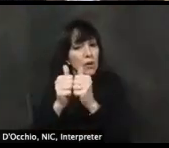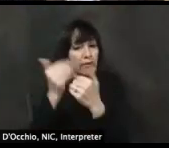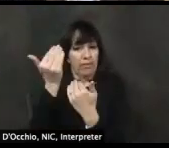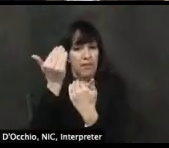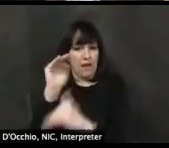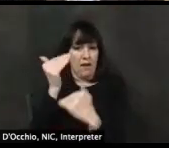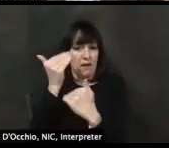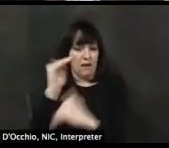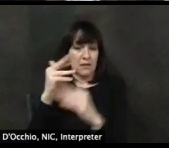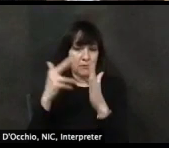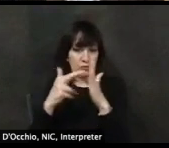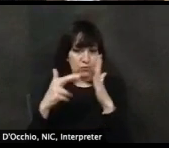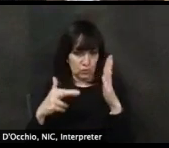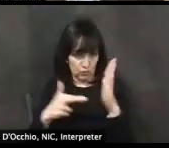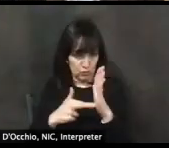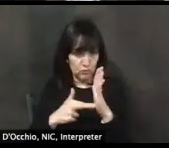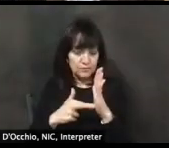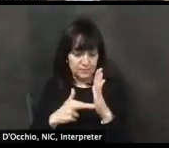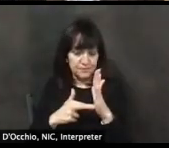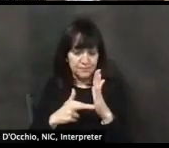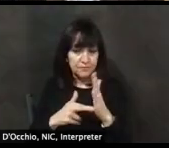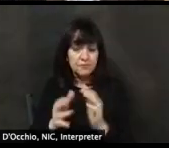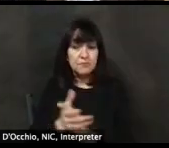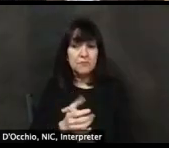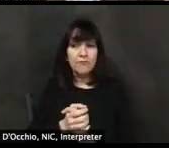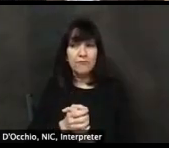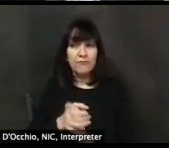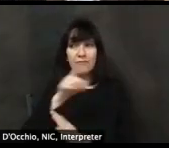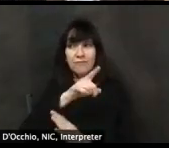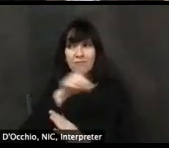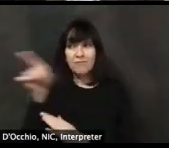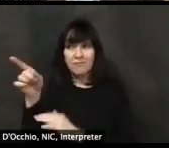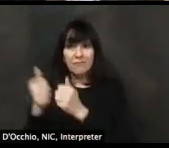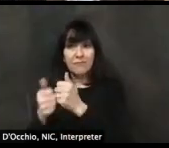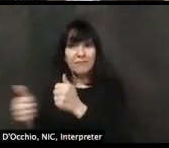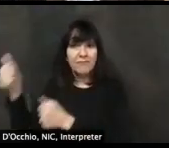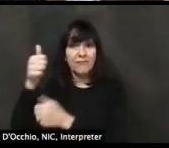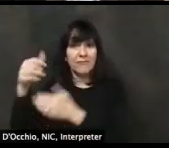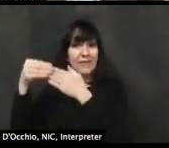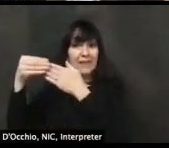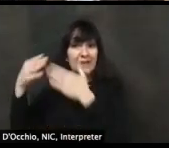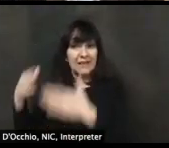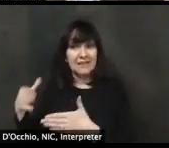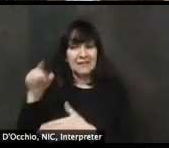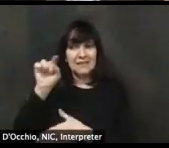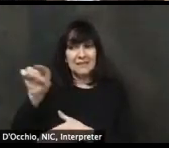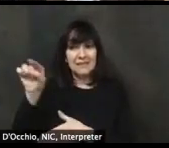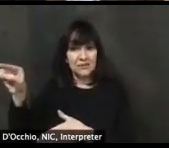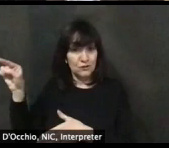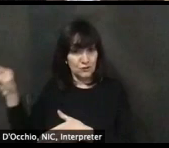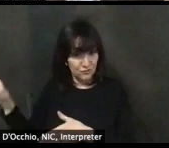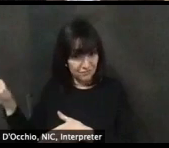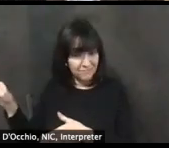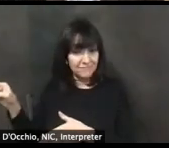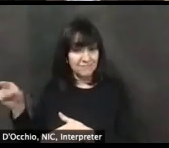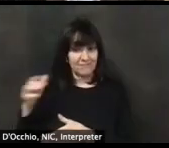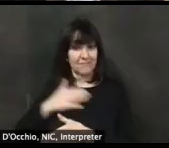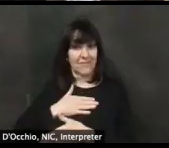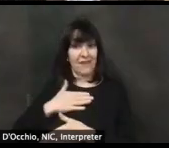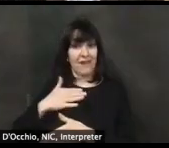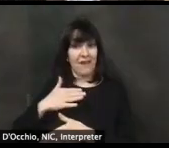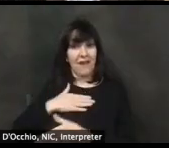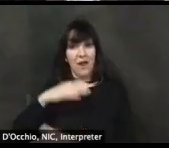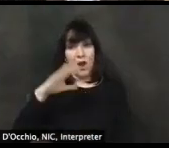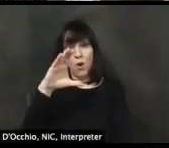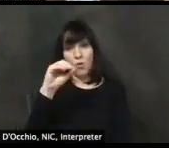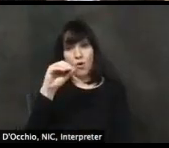of our local beach towns, uh, for those who are talking in Sussex. We know that the beaches also run our entire coastline. So whether you're in Bowers